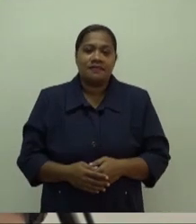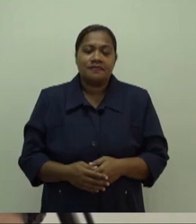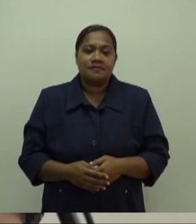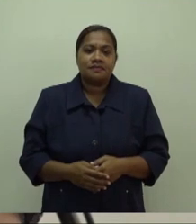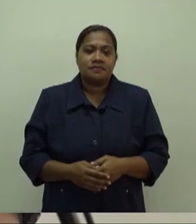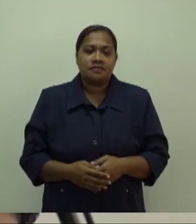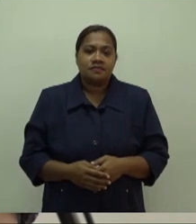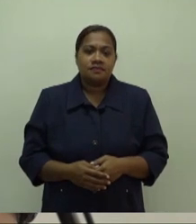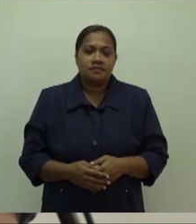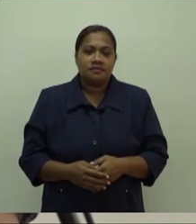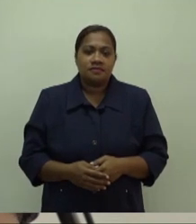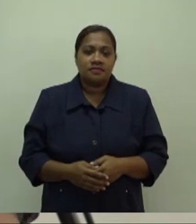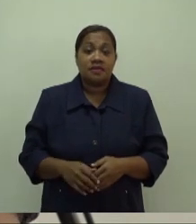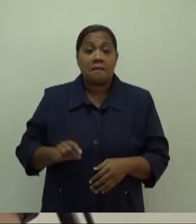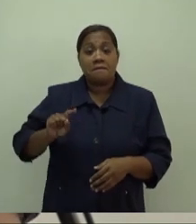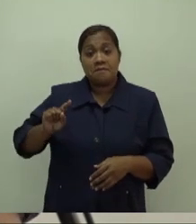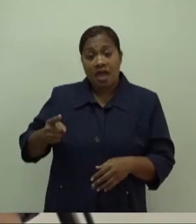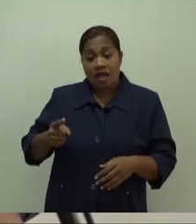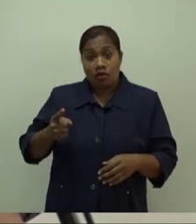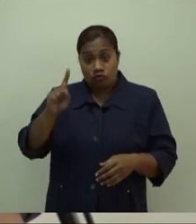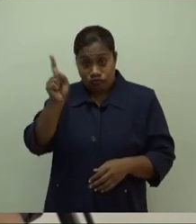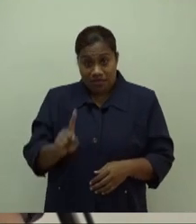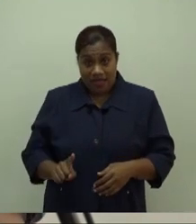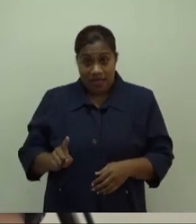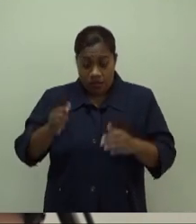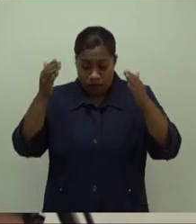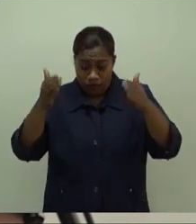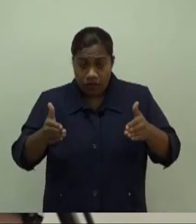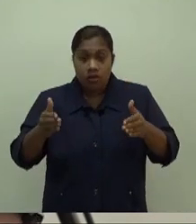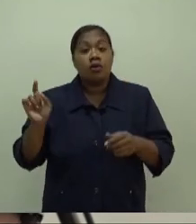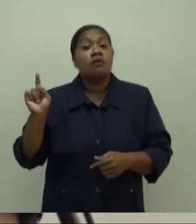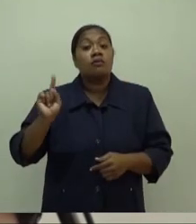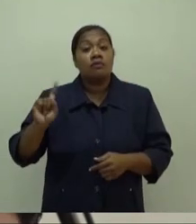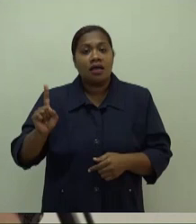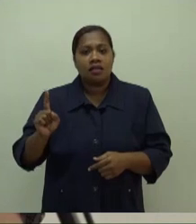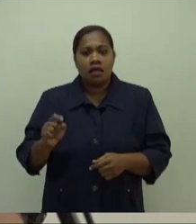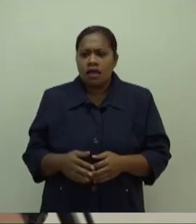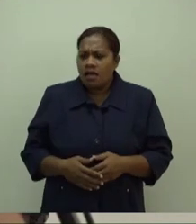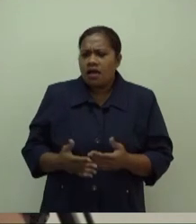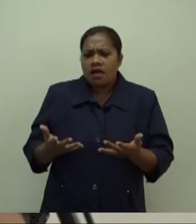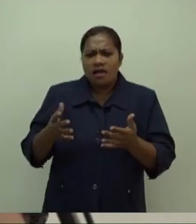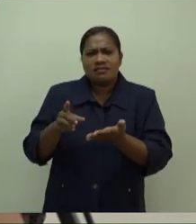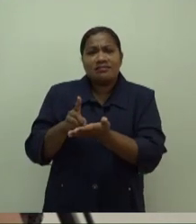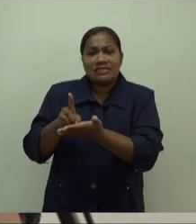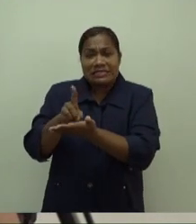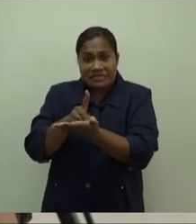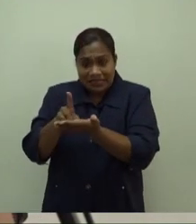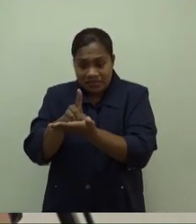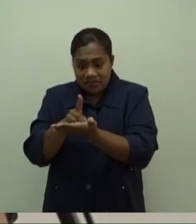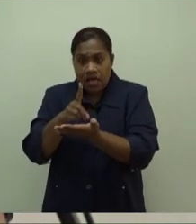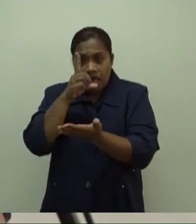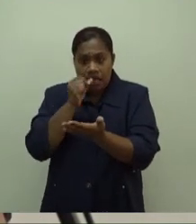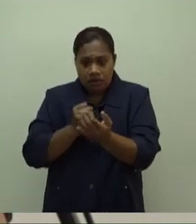But the focus of my brief today is on a group of diseases that can only worsen COVID-19.